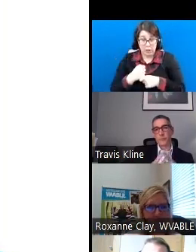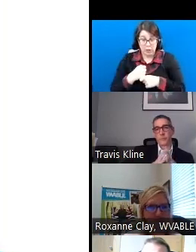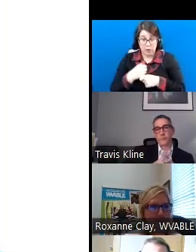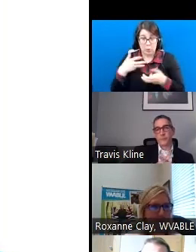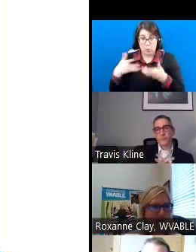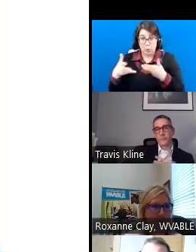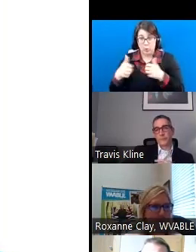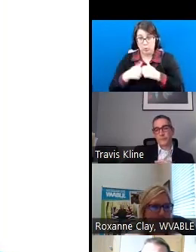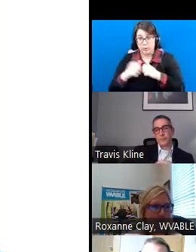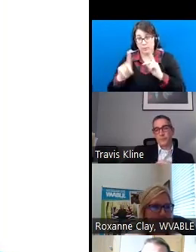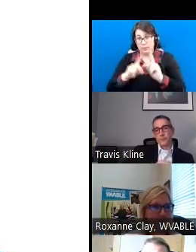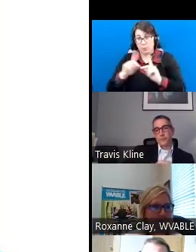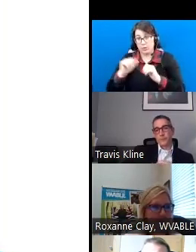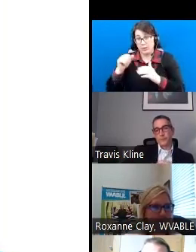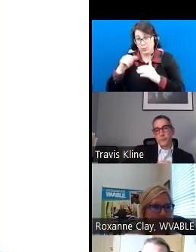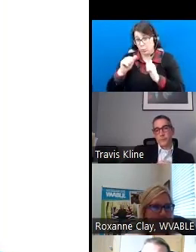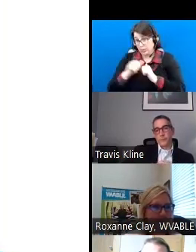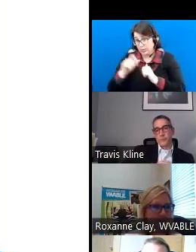with developmental disabilities.